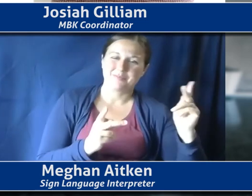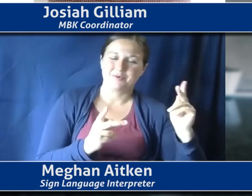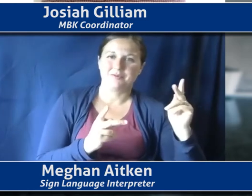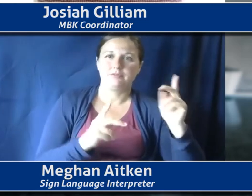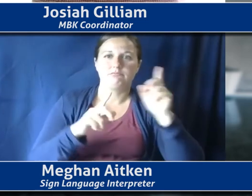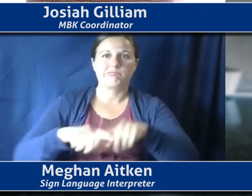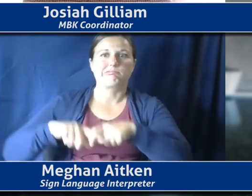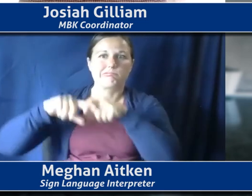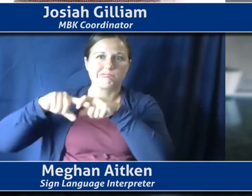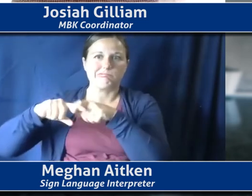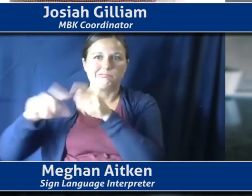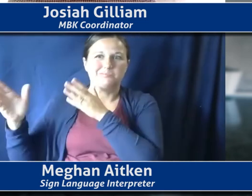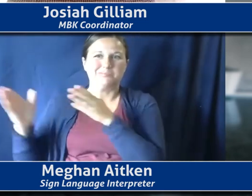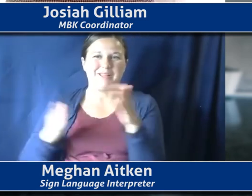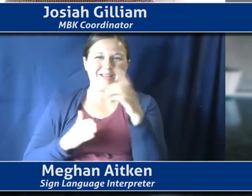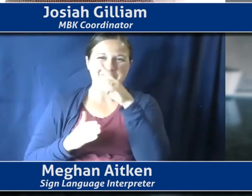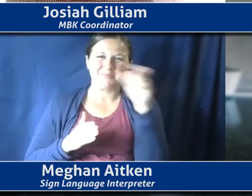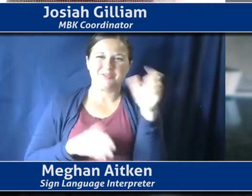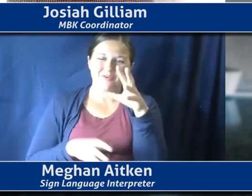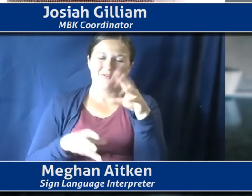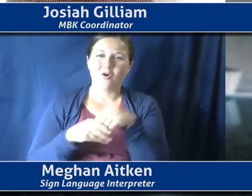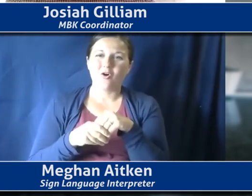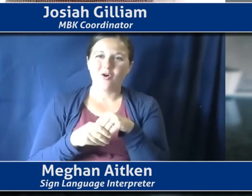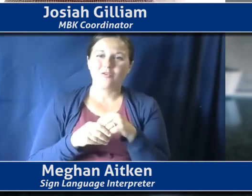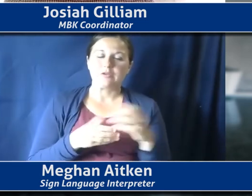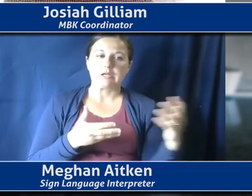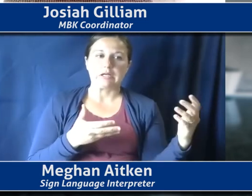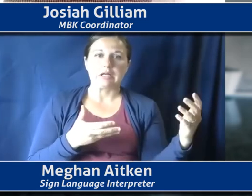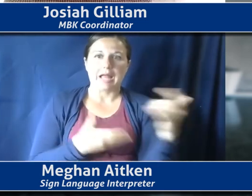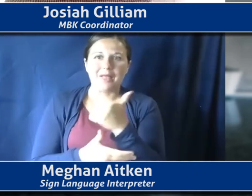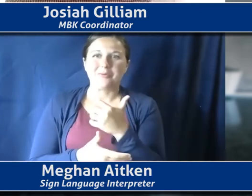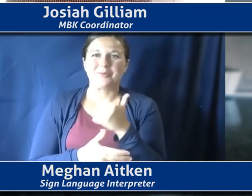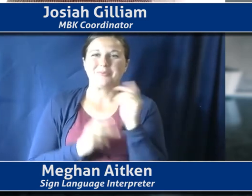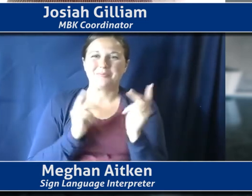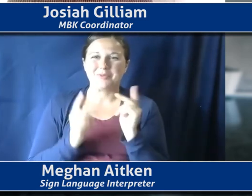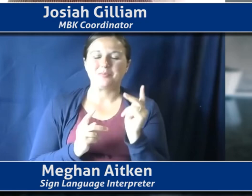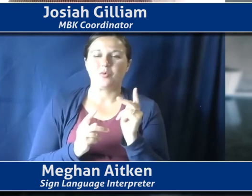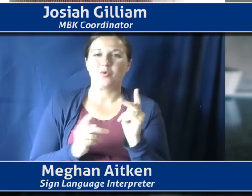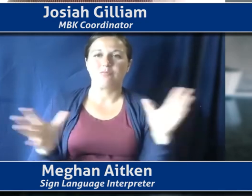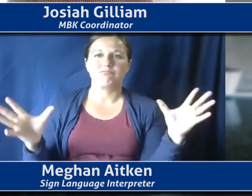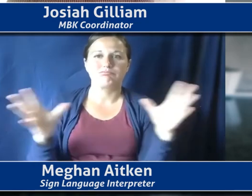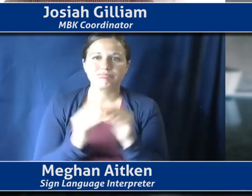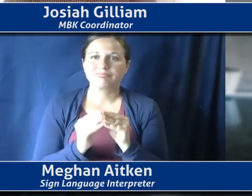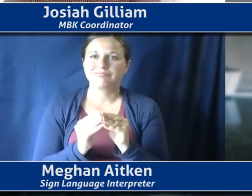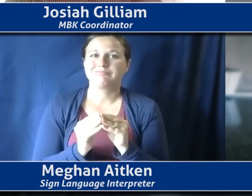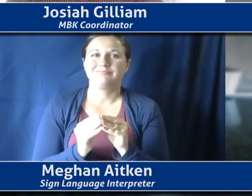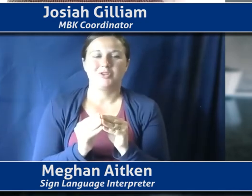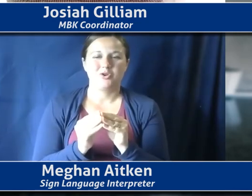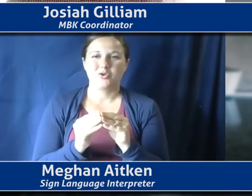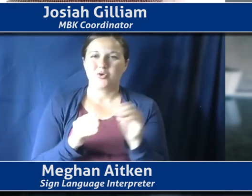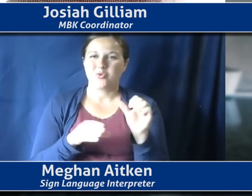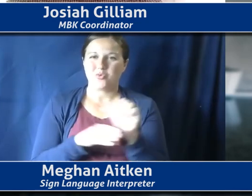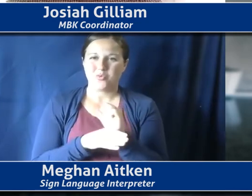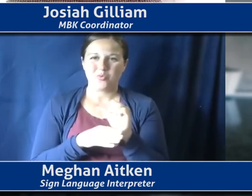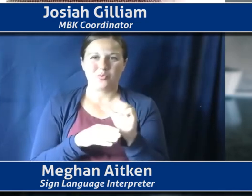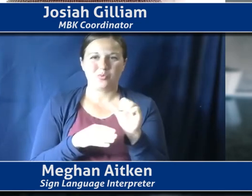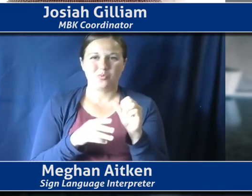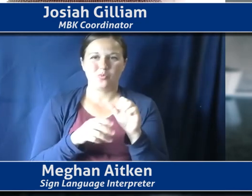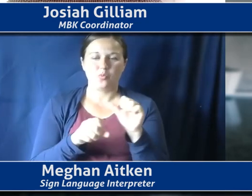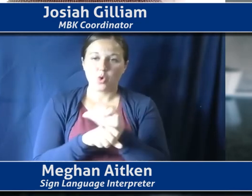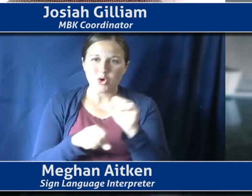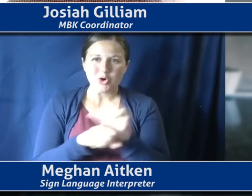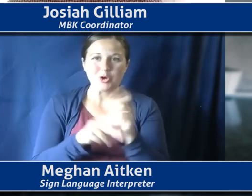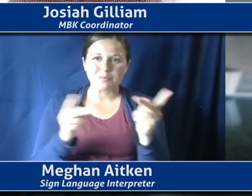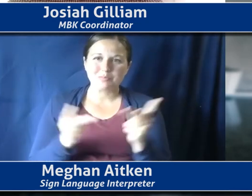involve gatherings of people, workforce training. Um, but we're, we're using a proven model that really should help